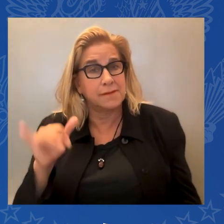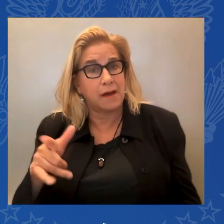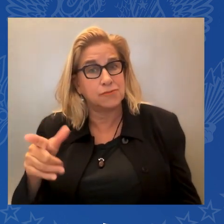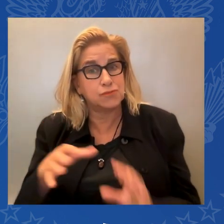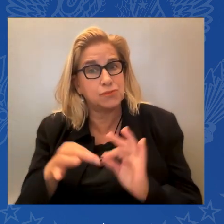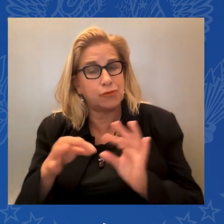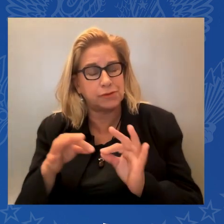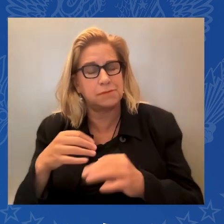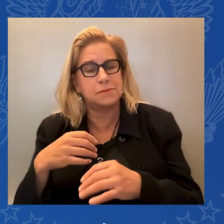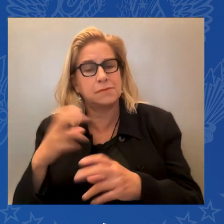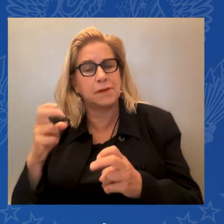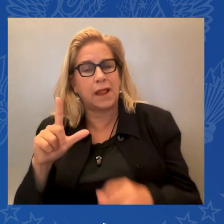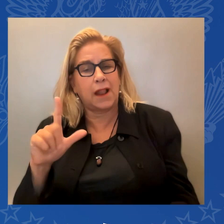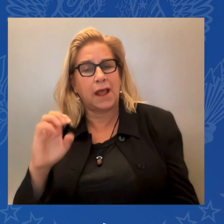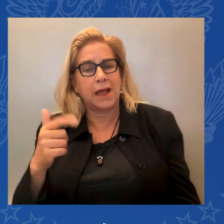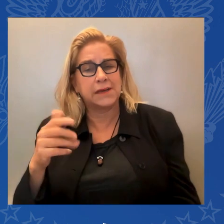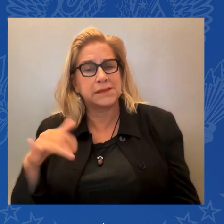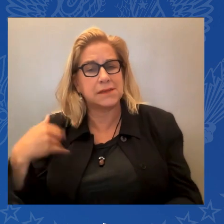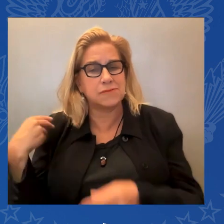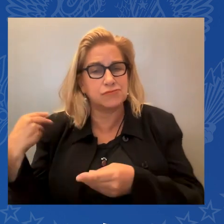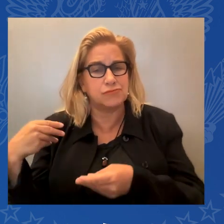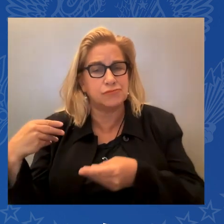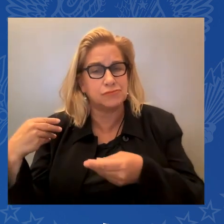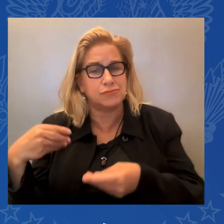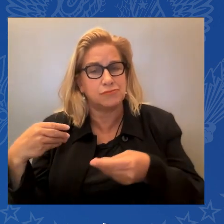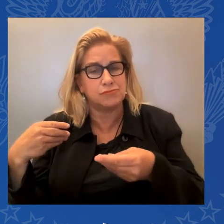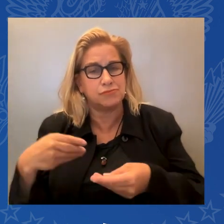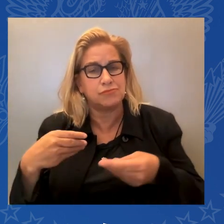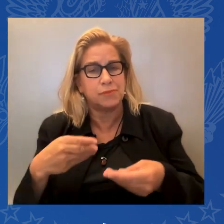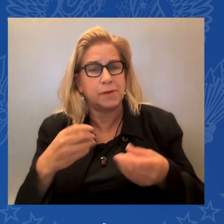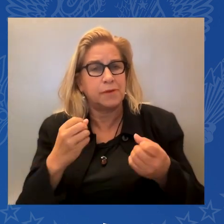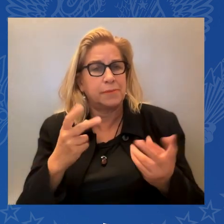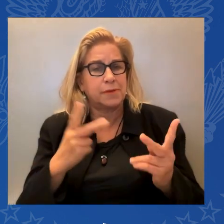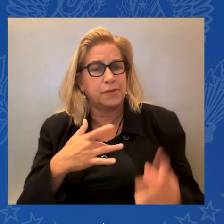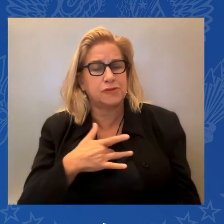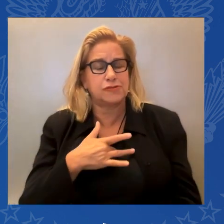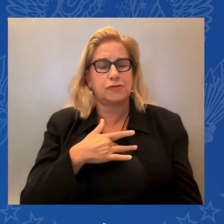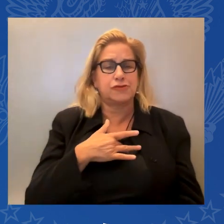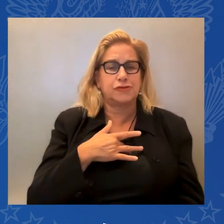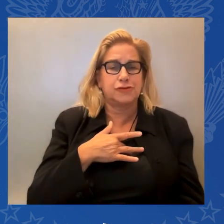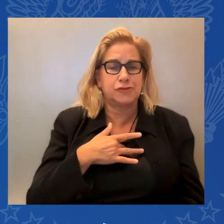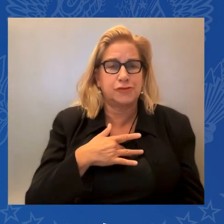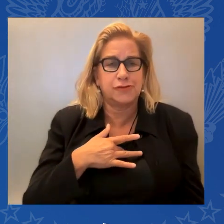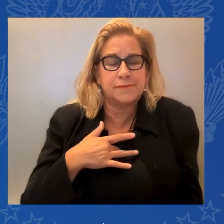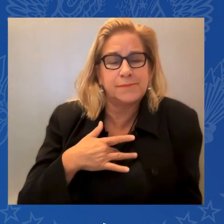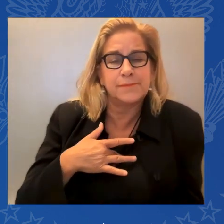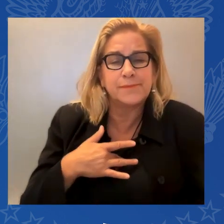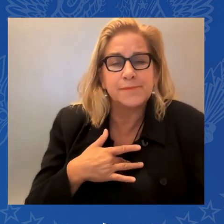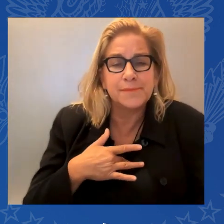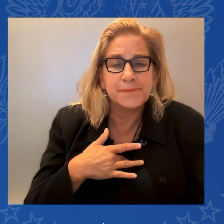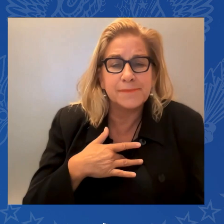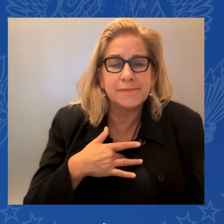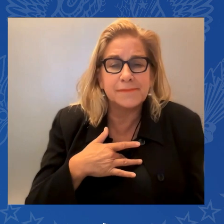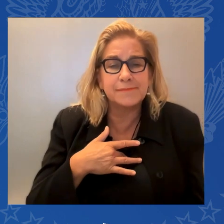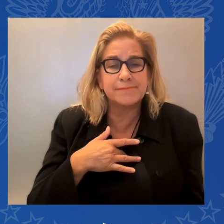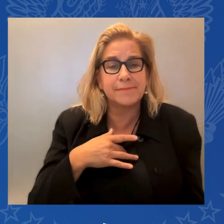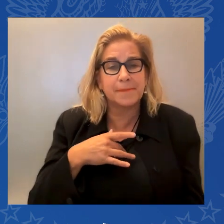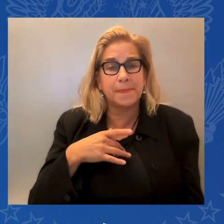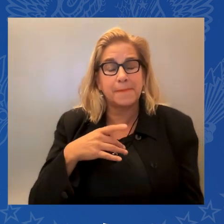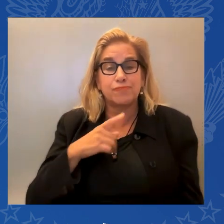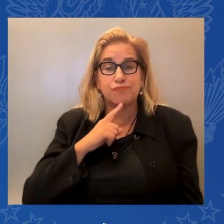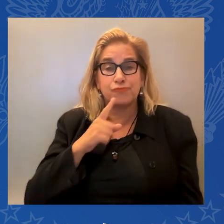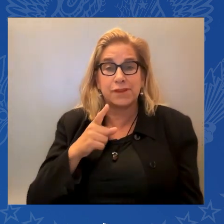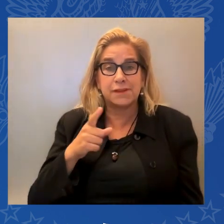Yes, our history is found in the big moments. But it's also found in the little ones as well.